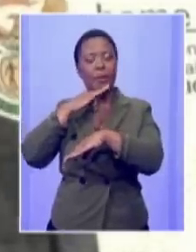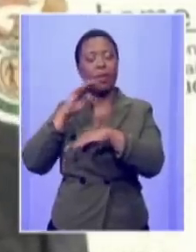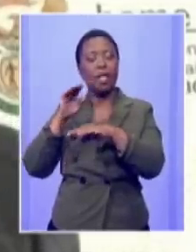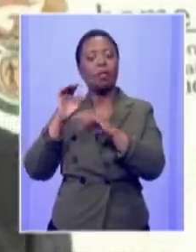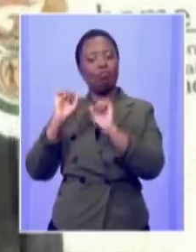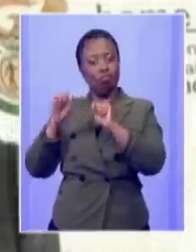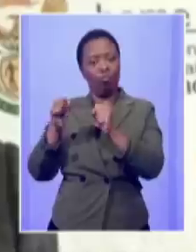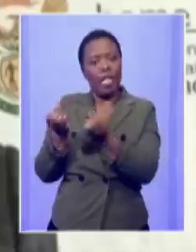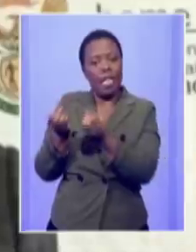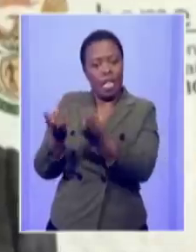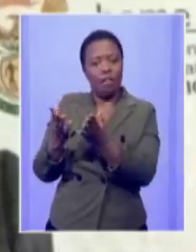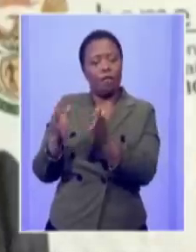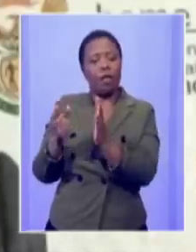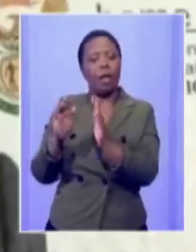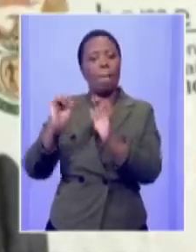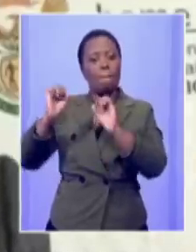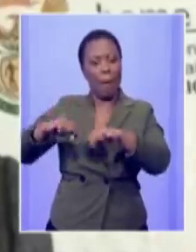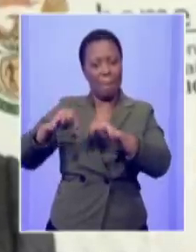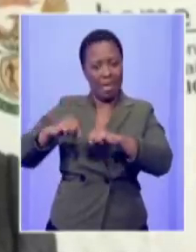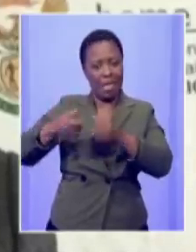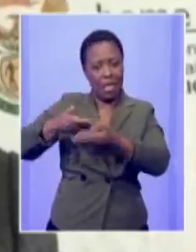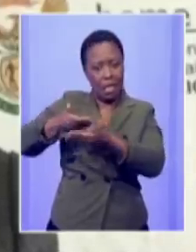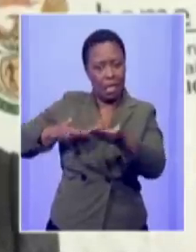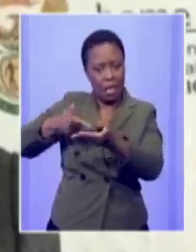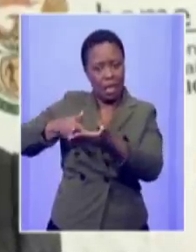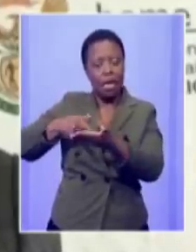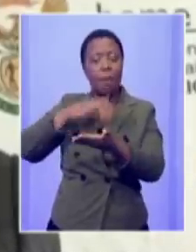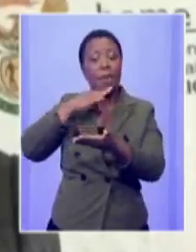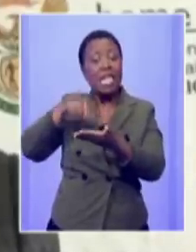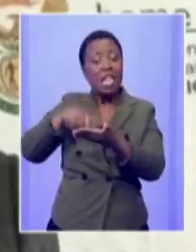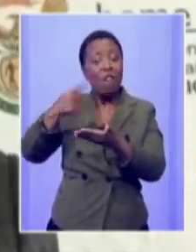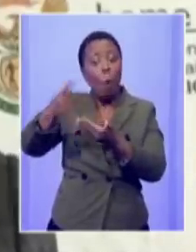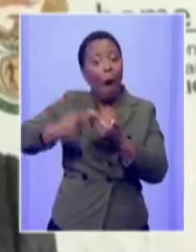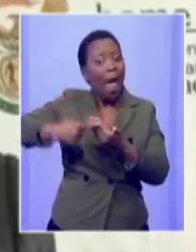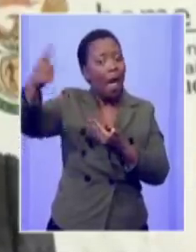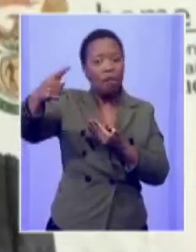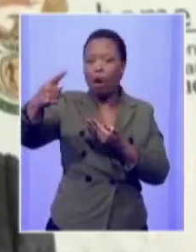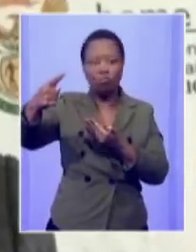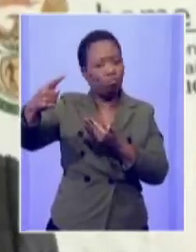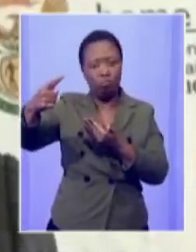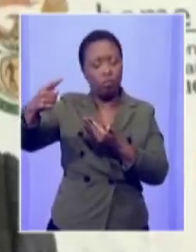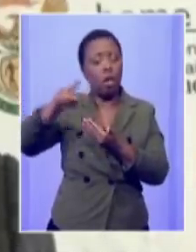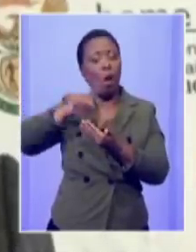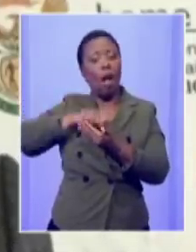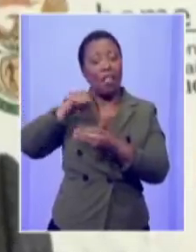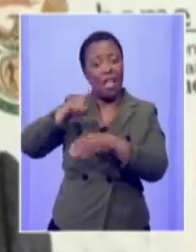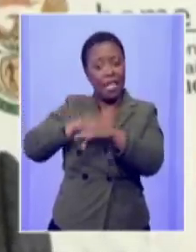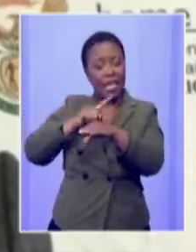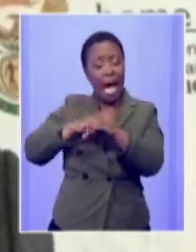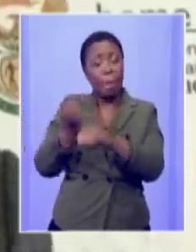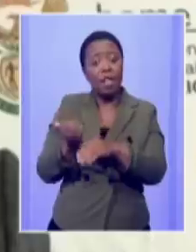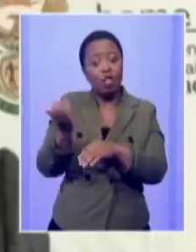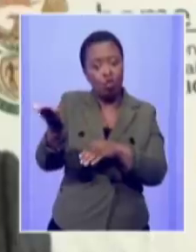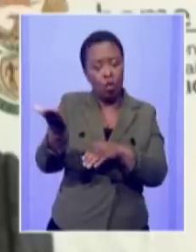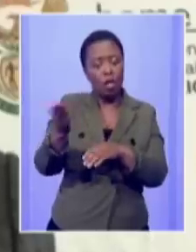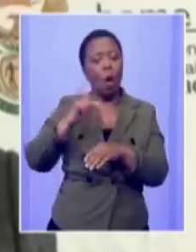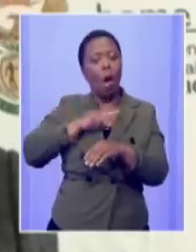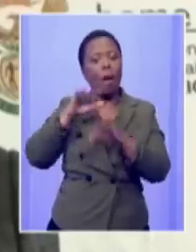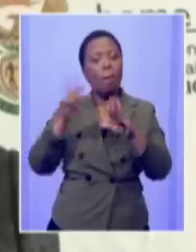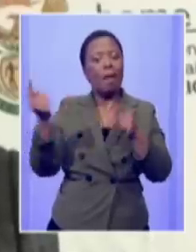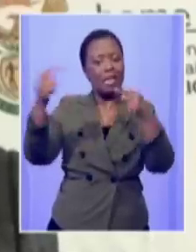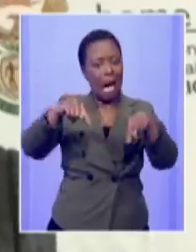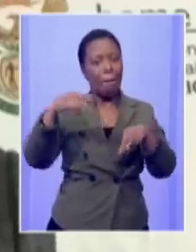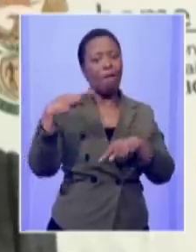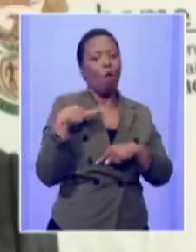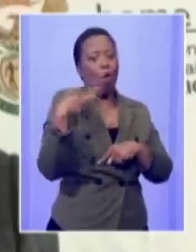temporary dispensation which was not supposed to be forever when it was issued because it was people have to come voluntarily to get